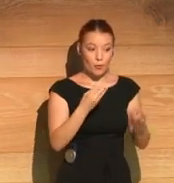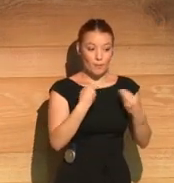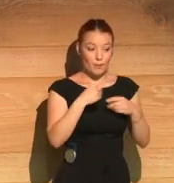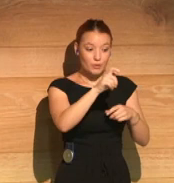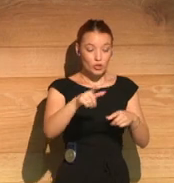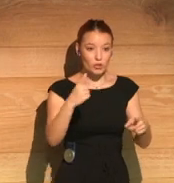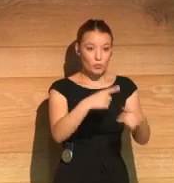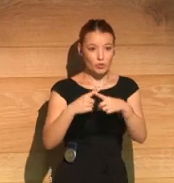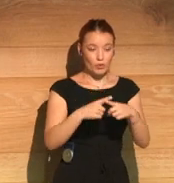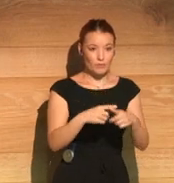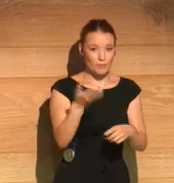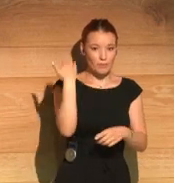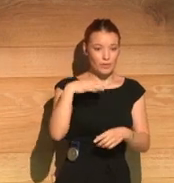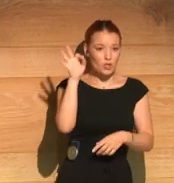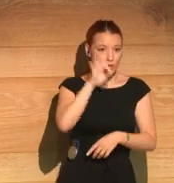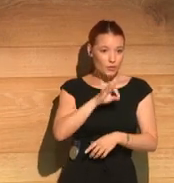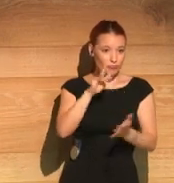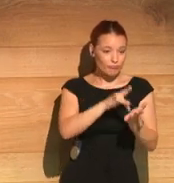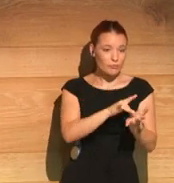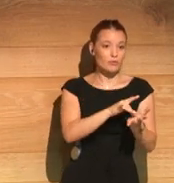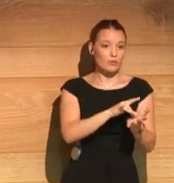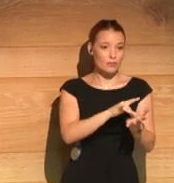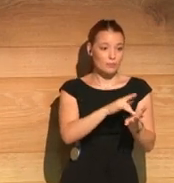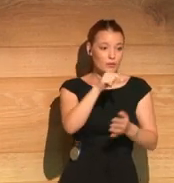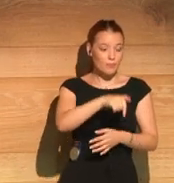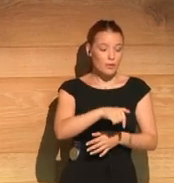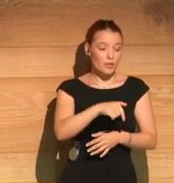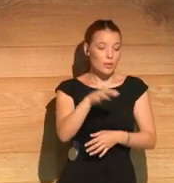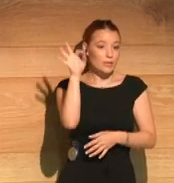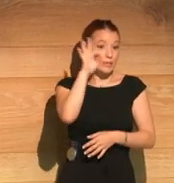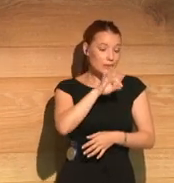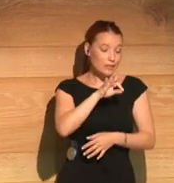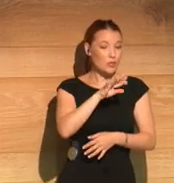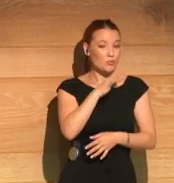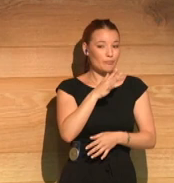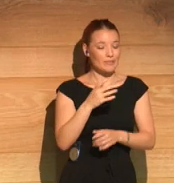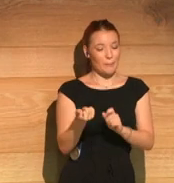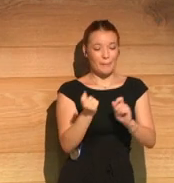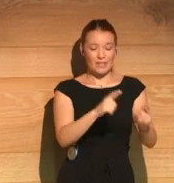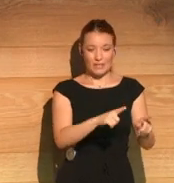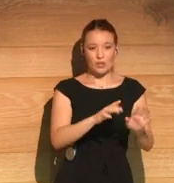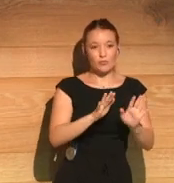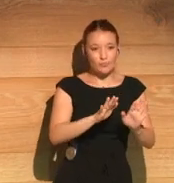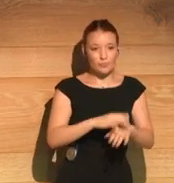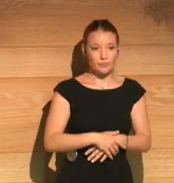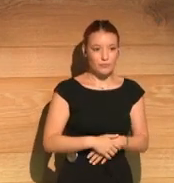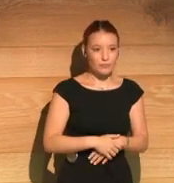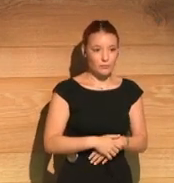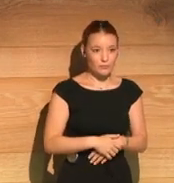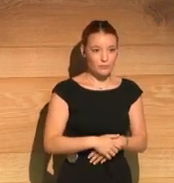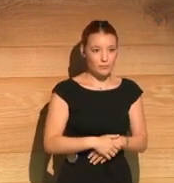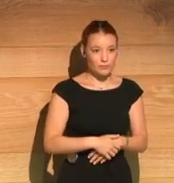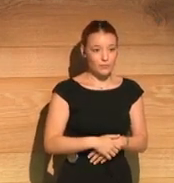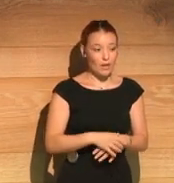Lives of homosexuals in the second half of the 20th century and in the beginning of the 21st century, I think it's quite similar around the world,